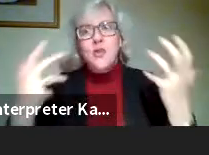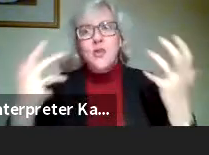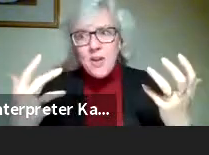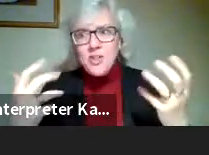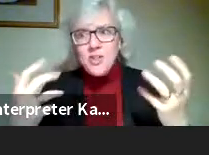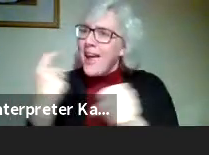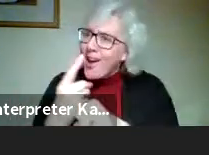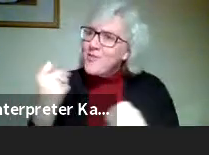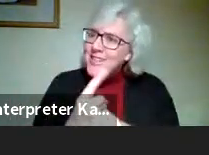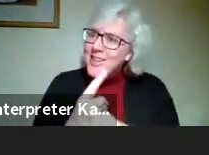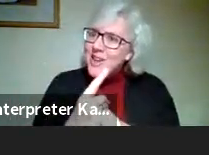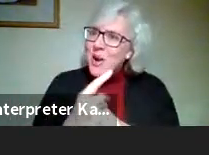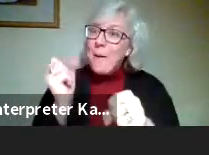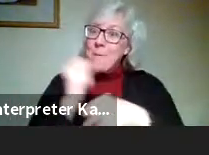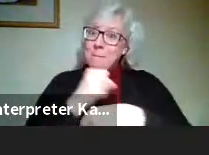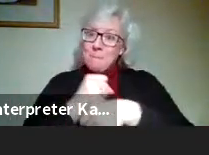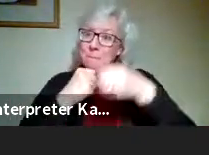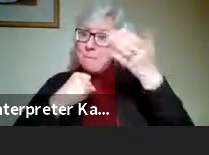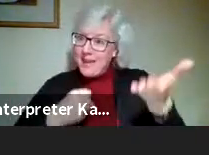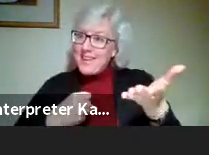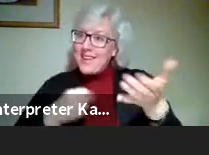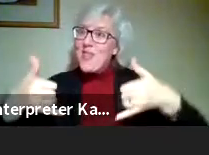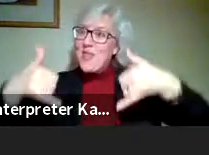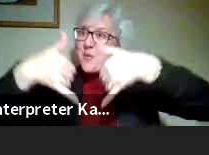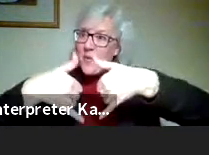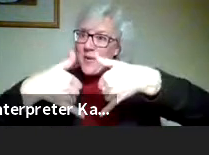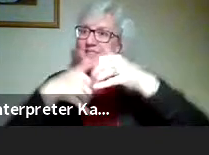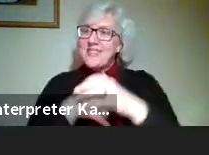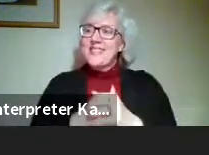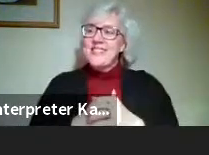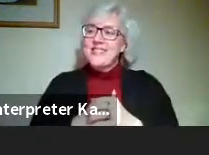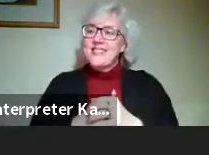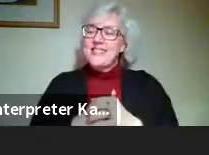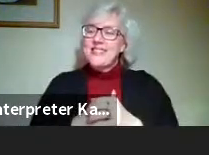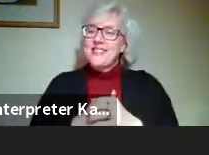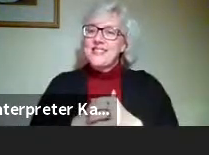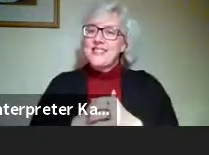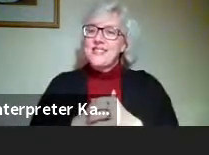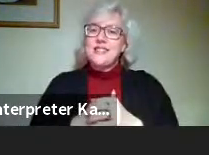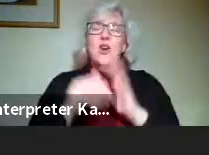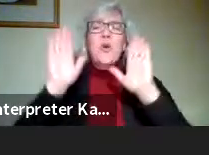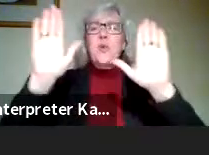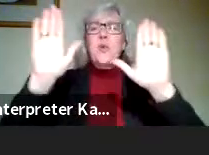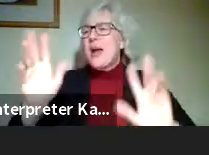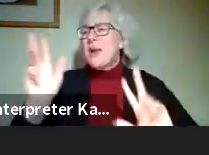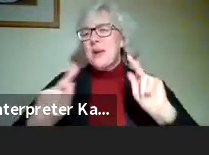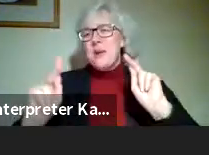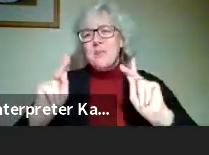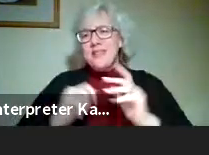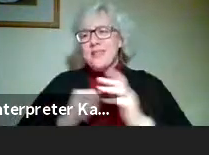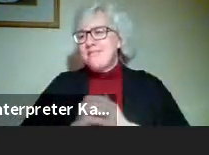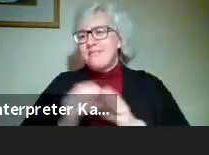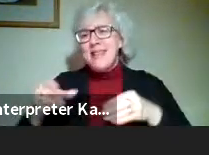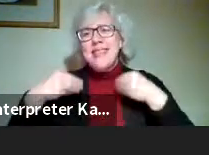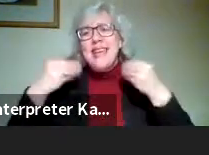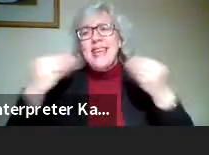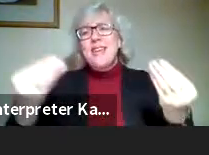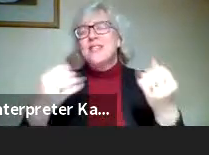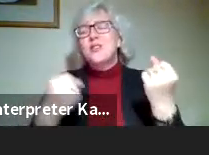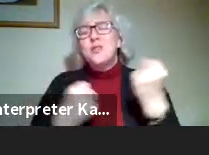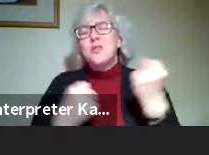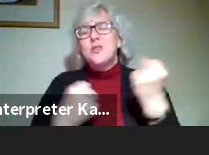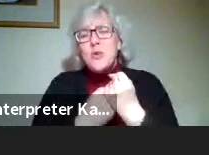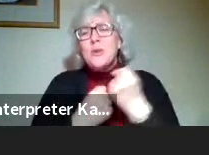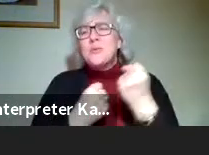with the fabricating of the awards. Great individuals and provide us with wonder support,